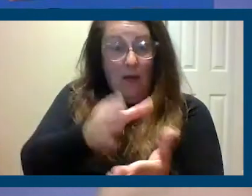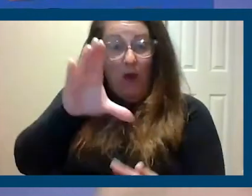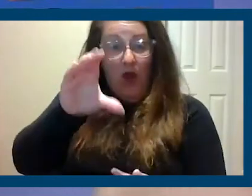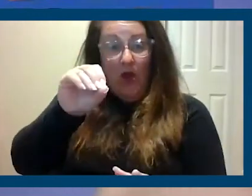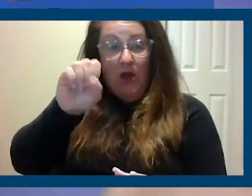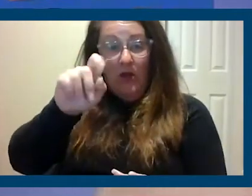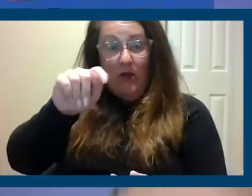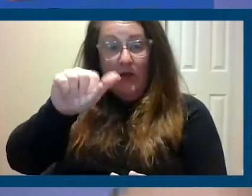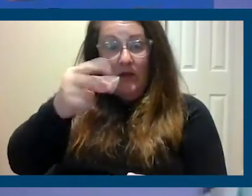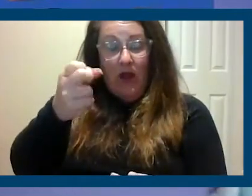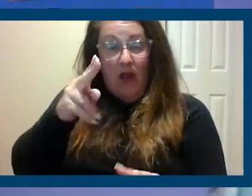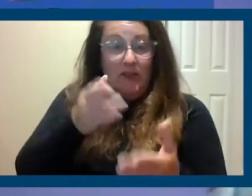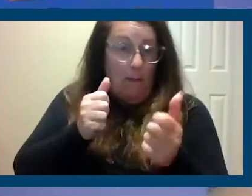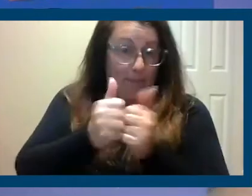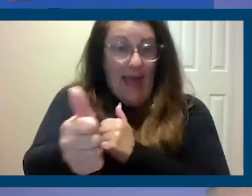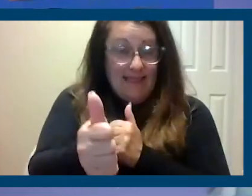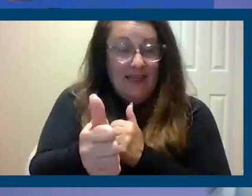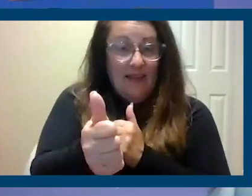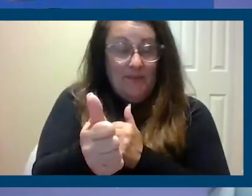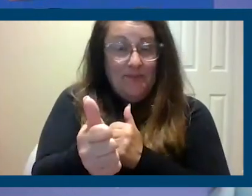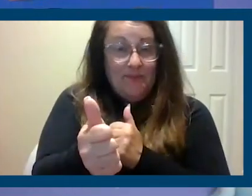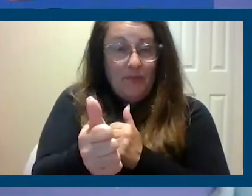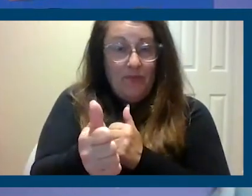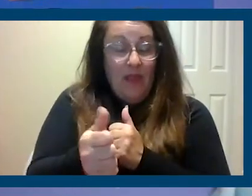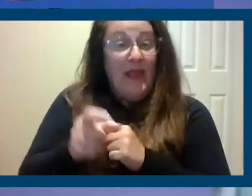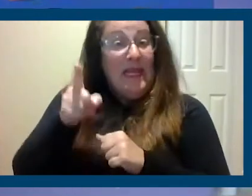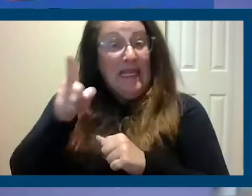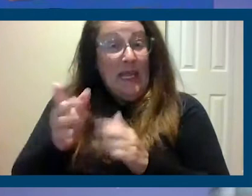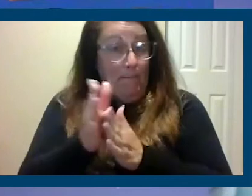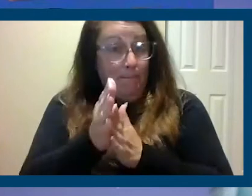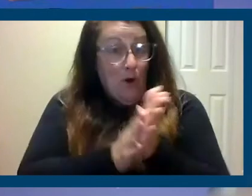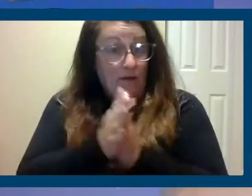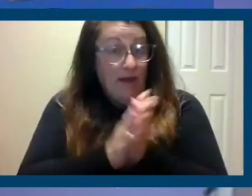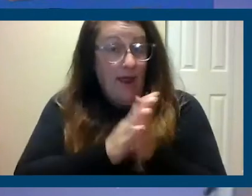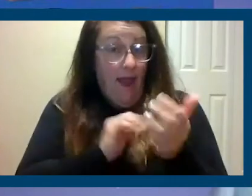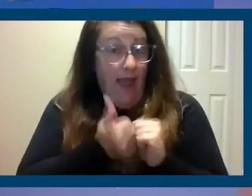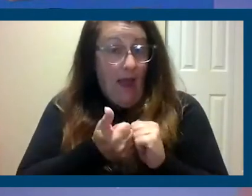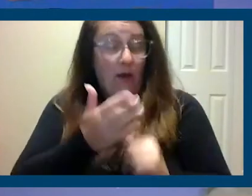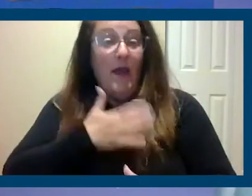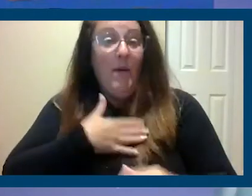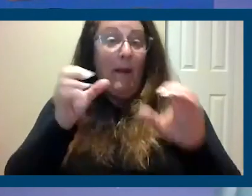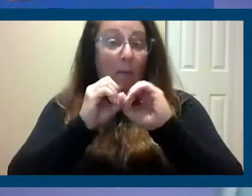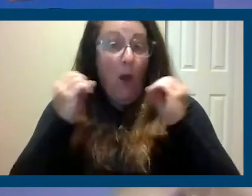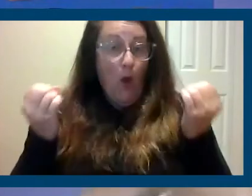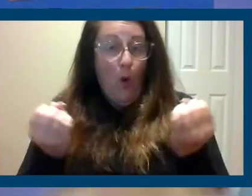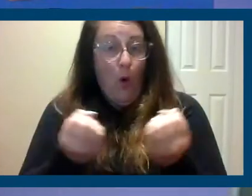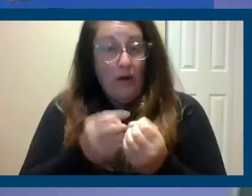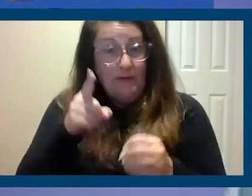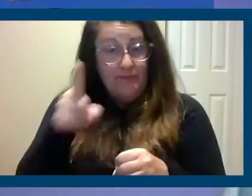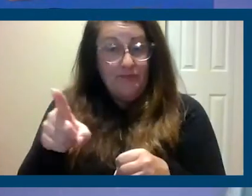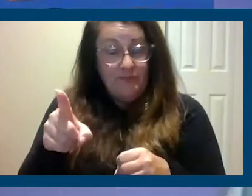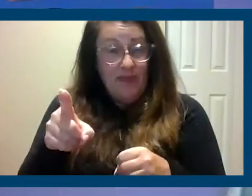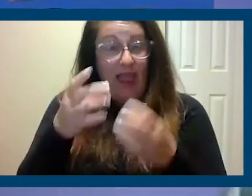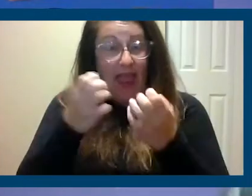from going through. One of the reasons that gave him motivation is that my organization, Coalition for Economic Survival,